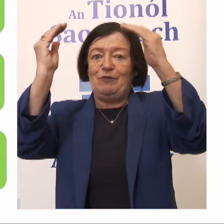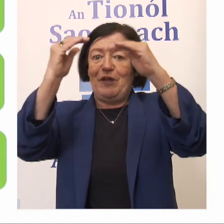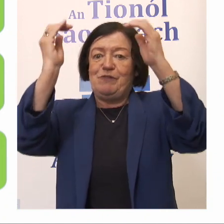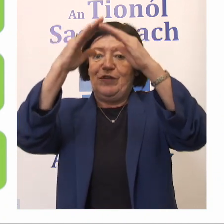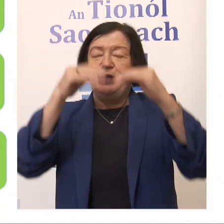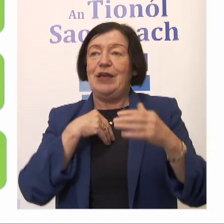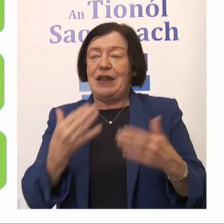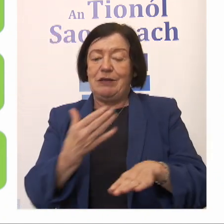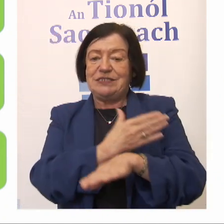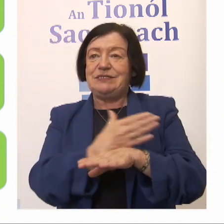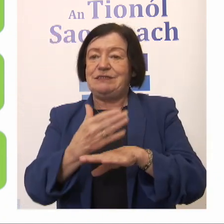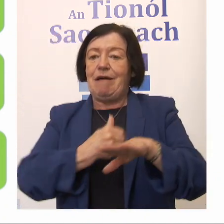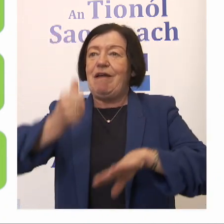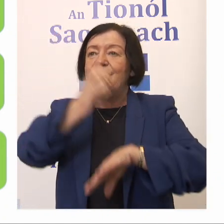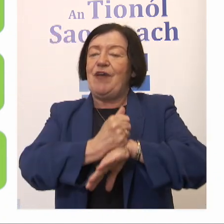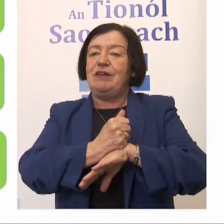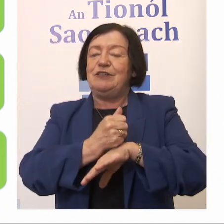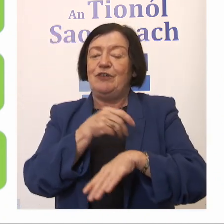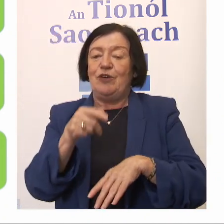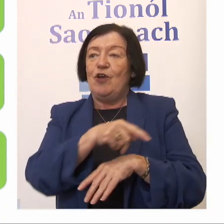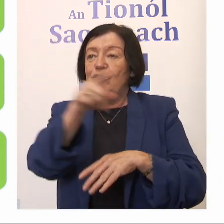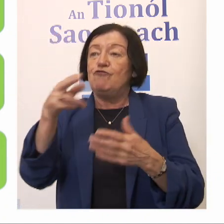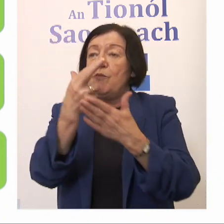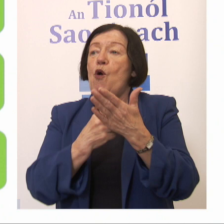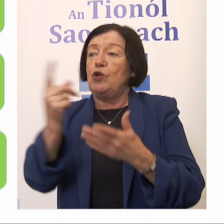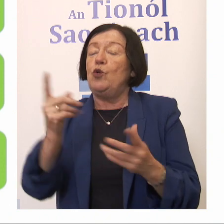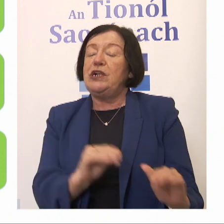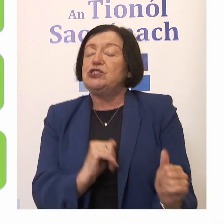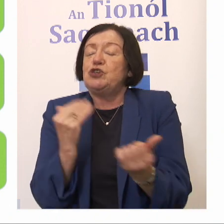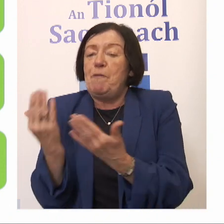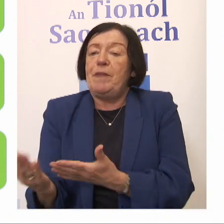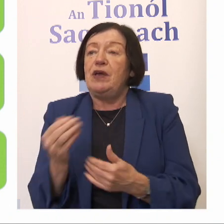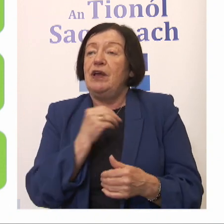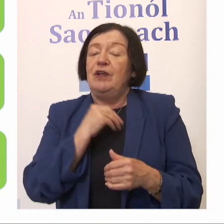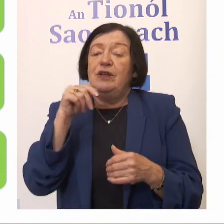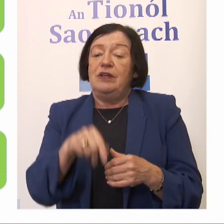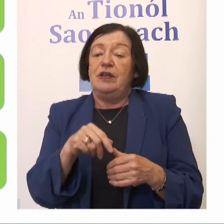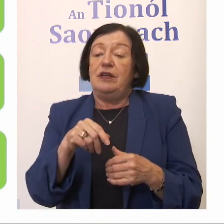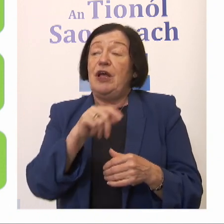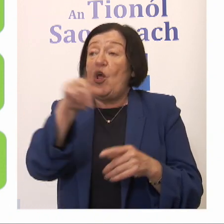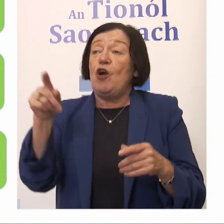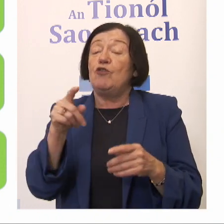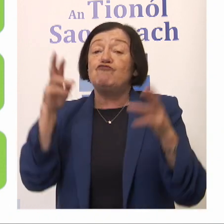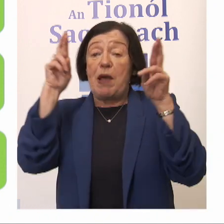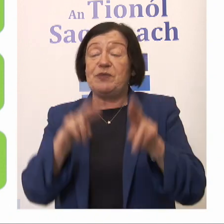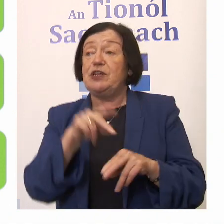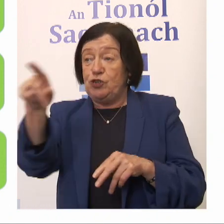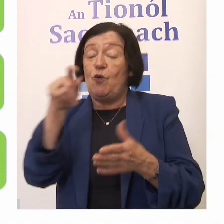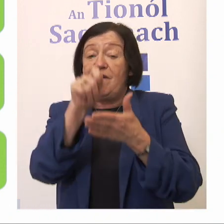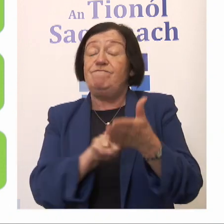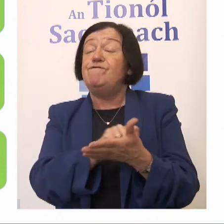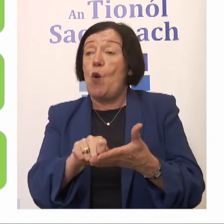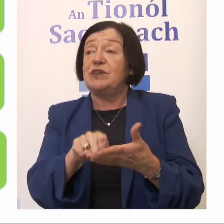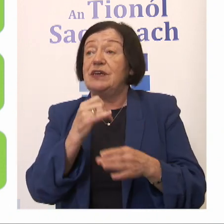the foundation of your report that you will submit to the local representatives who you have voted